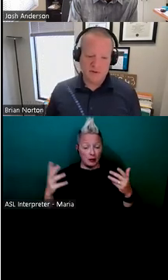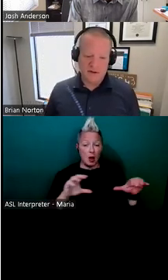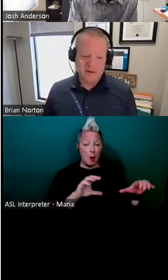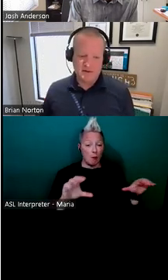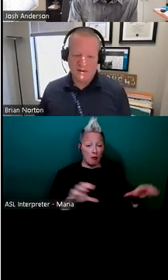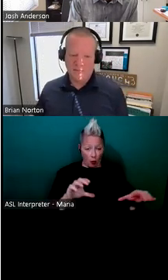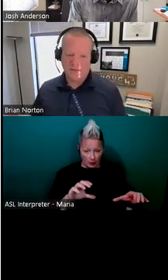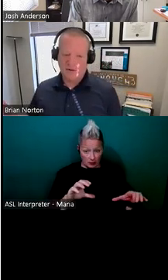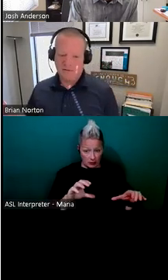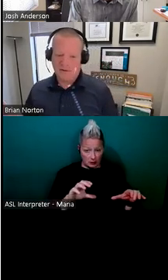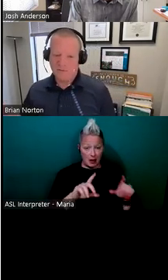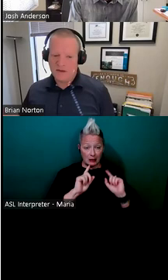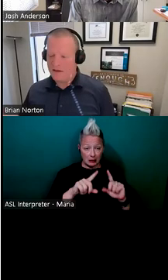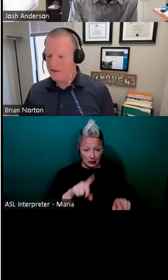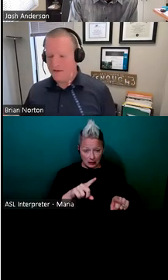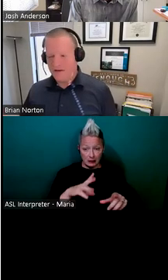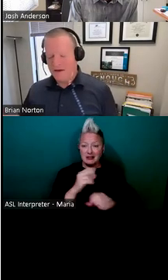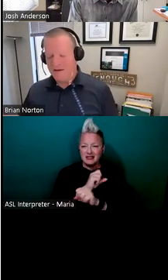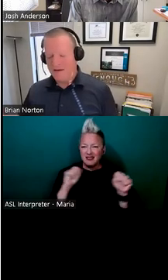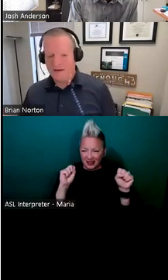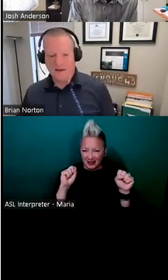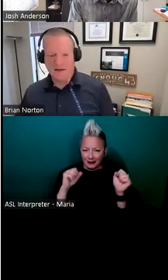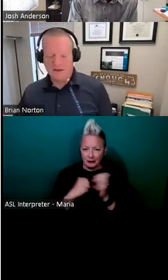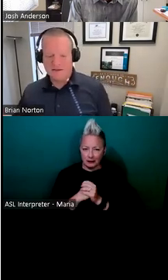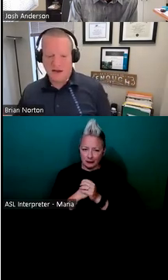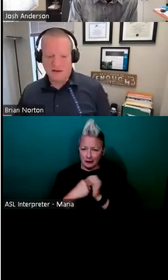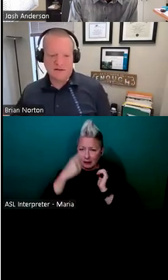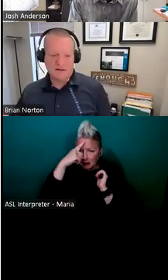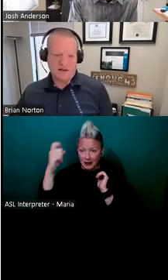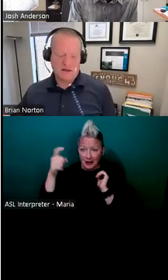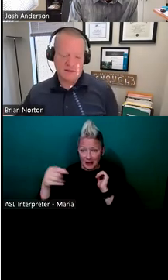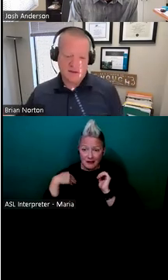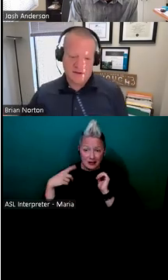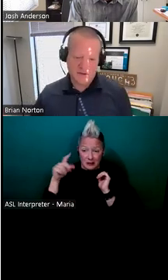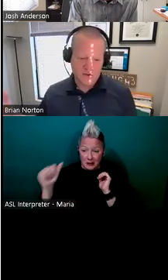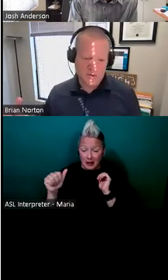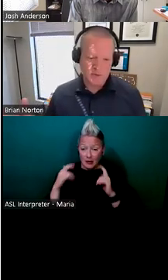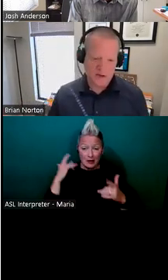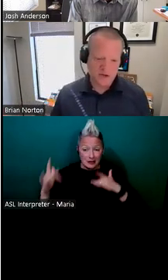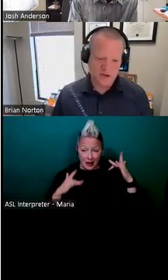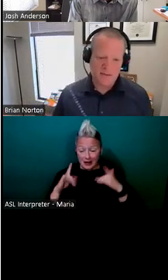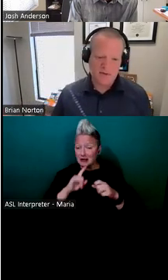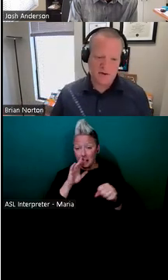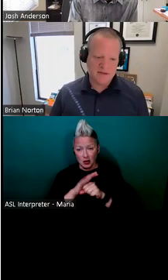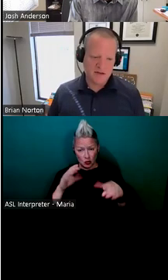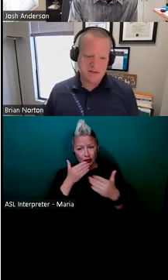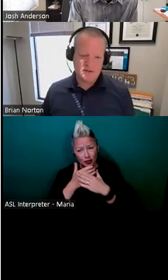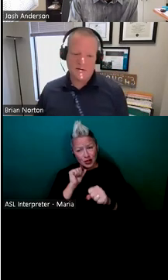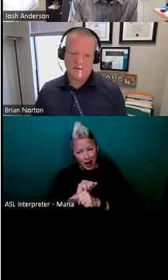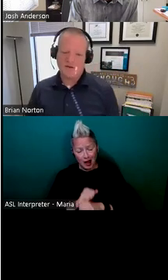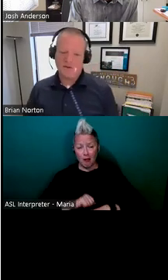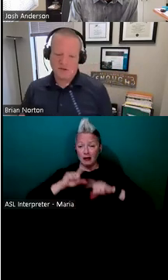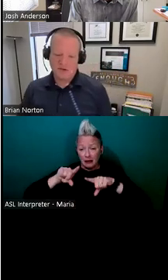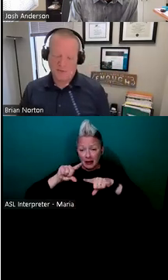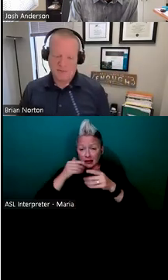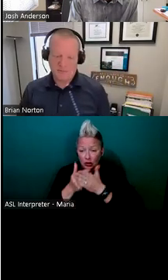disability, um, they're, they're really committed and excited and, and often do a really good job. Their attendance is good.